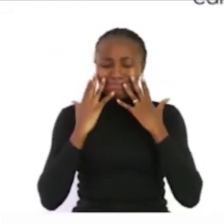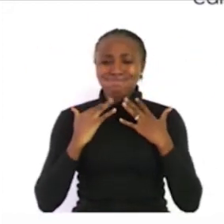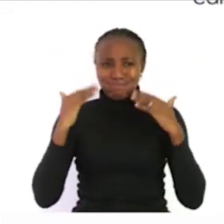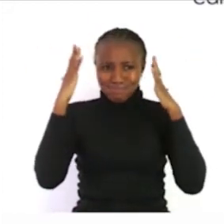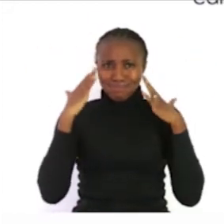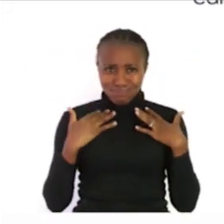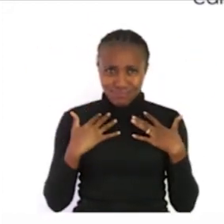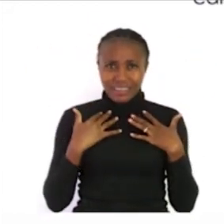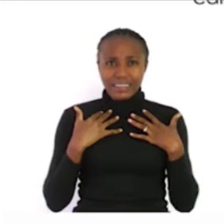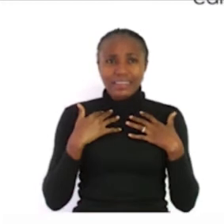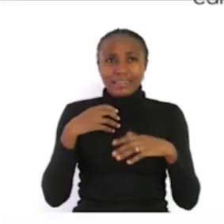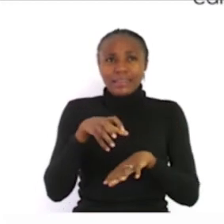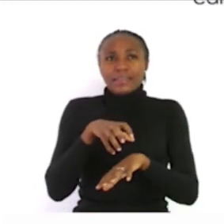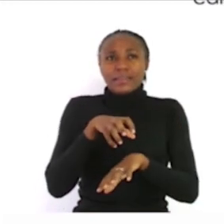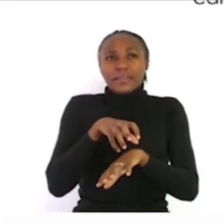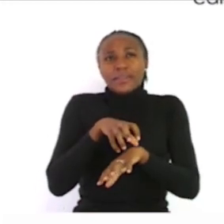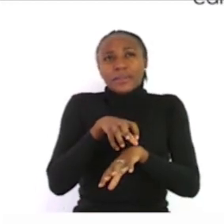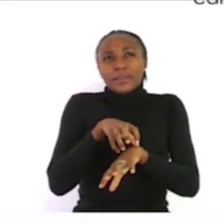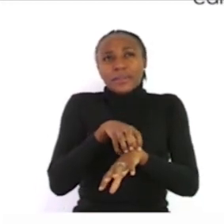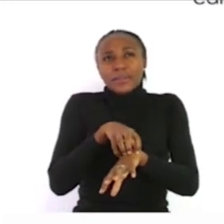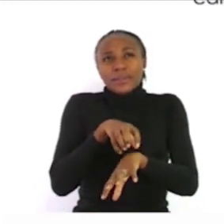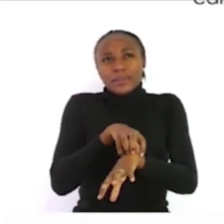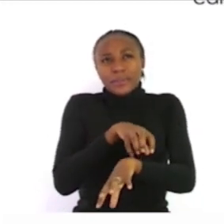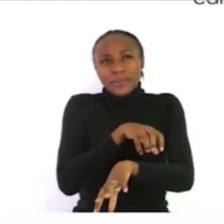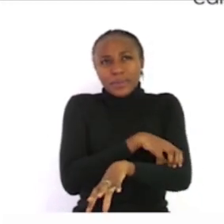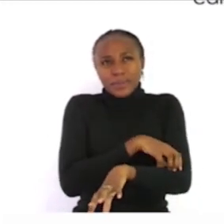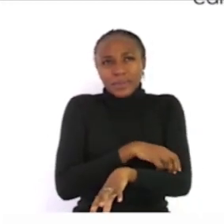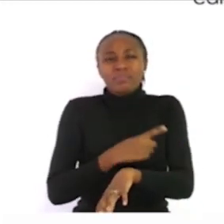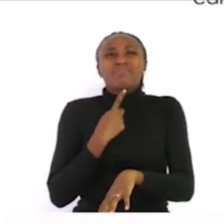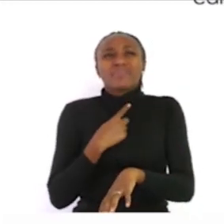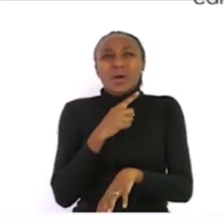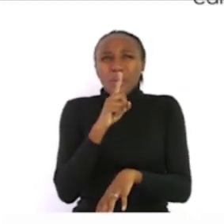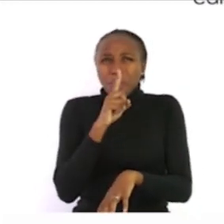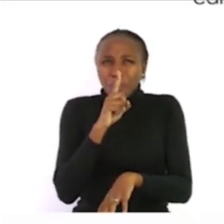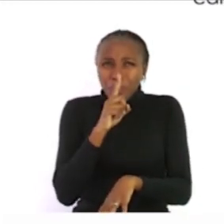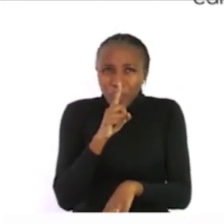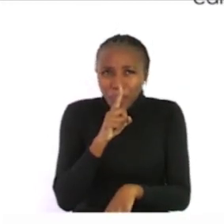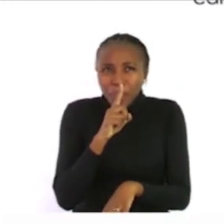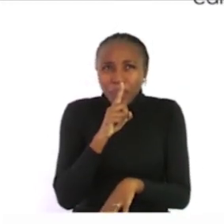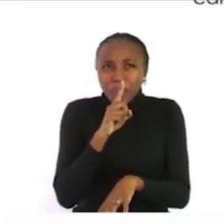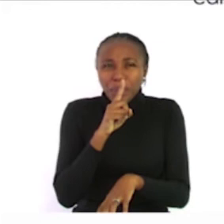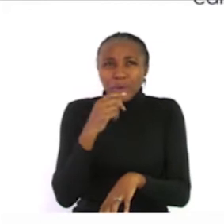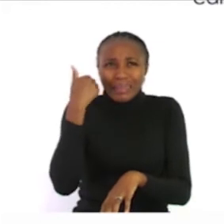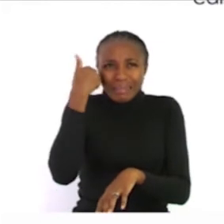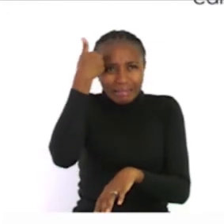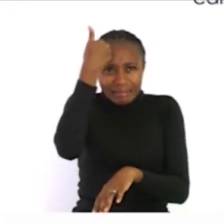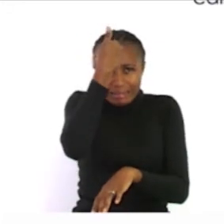measles you will have a drica sore throat fever